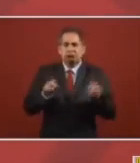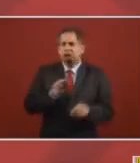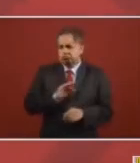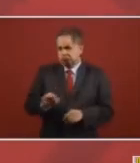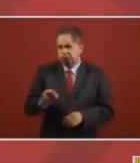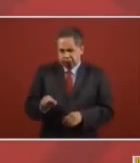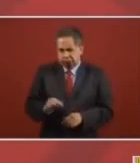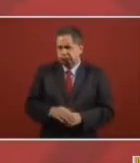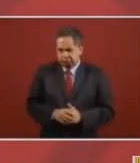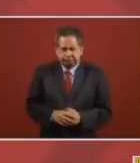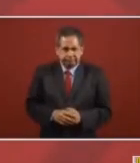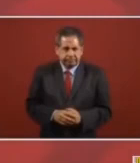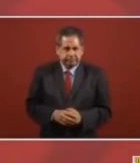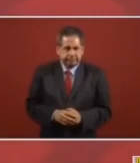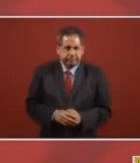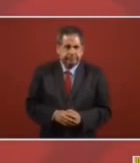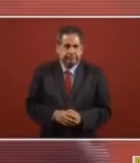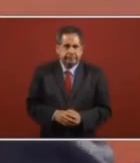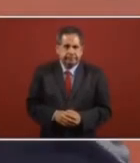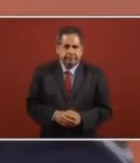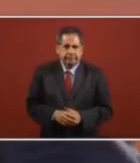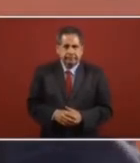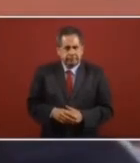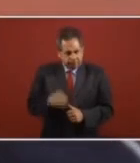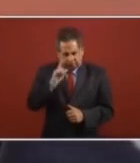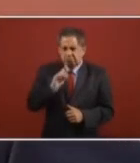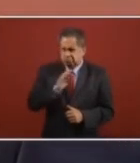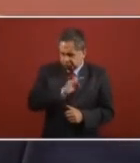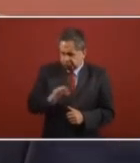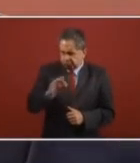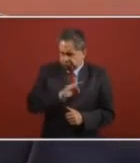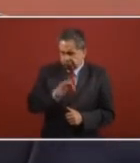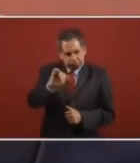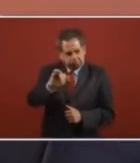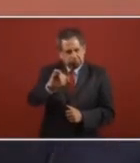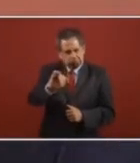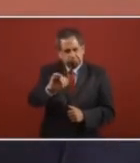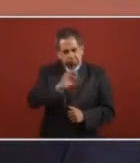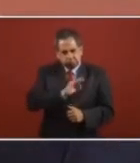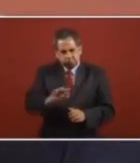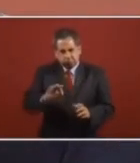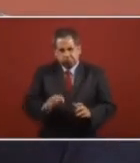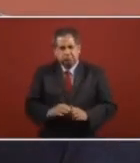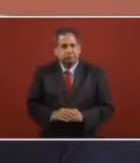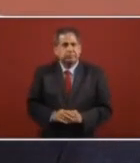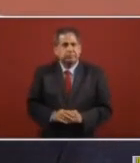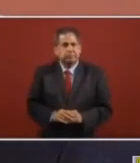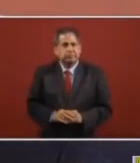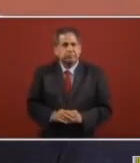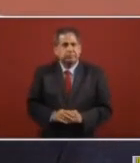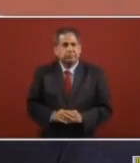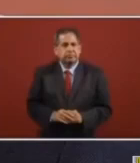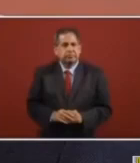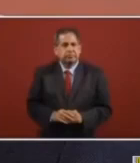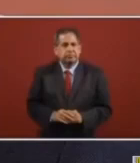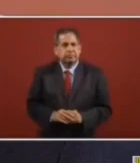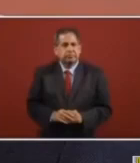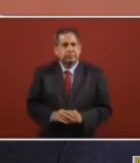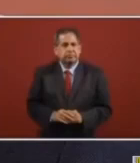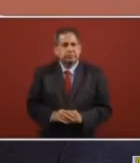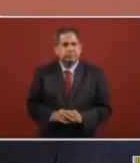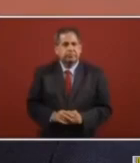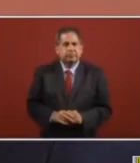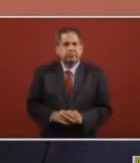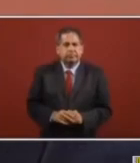that it is